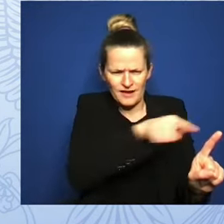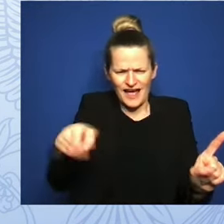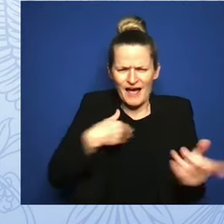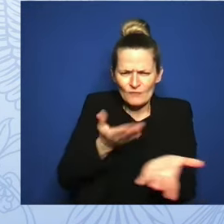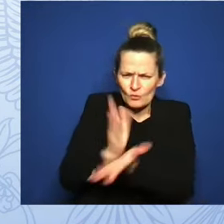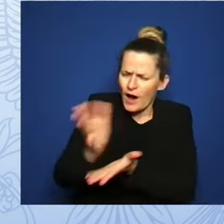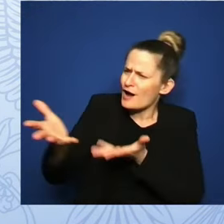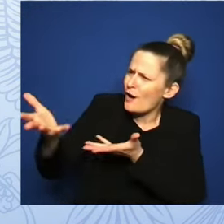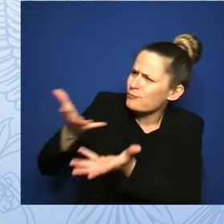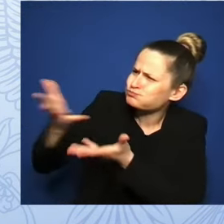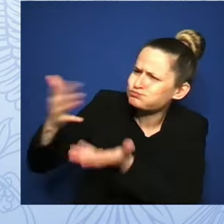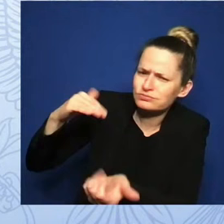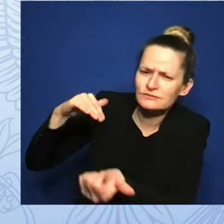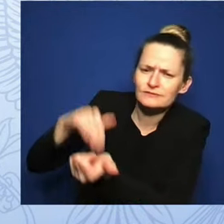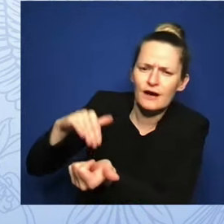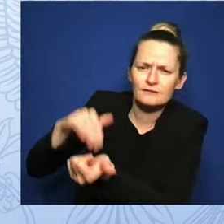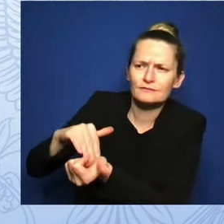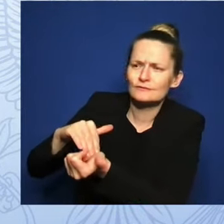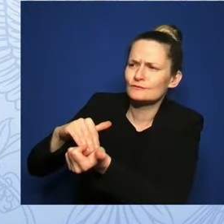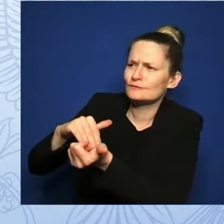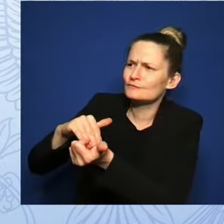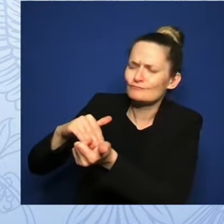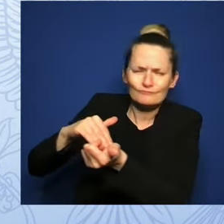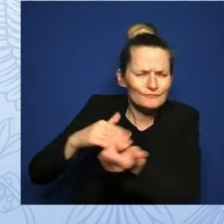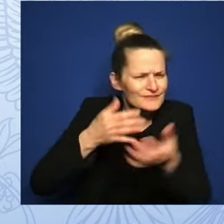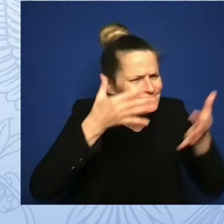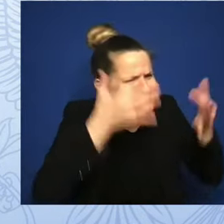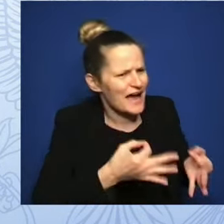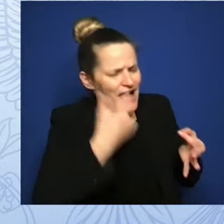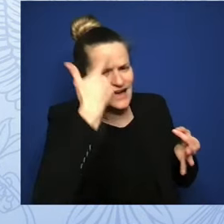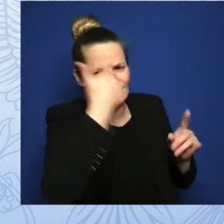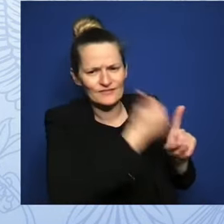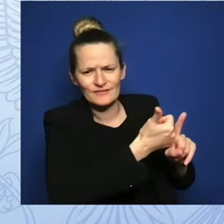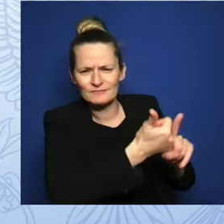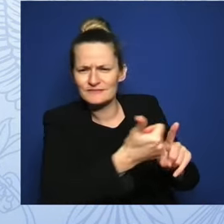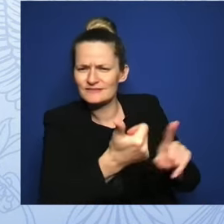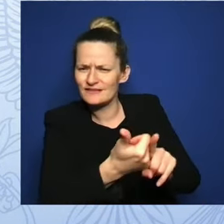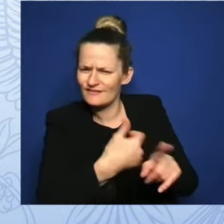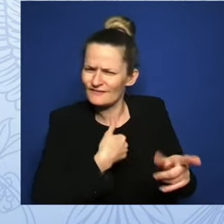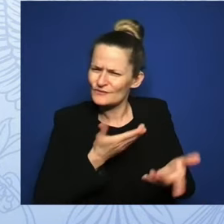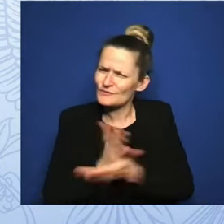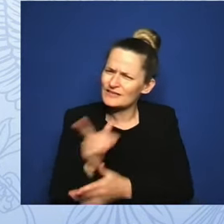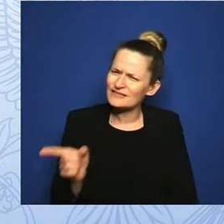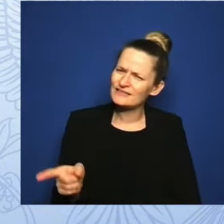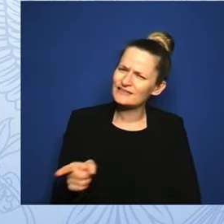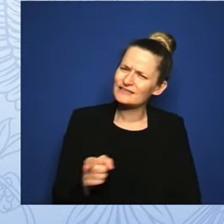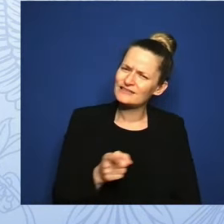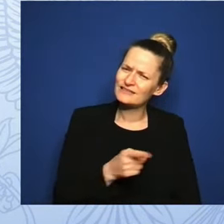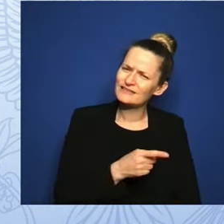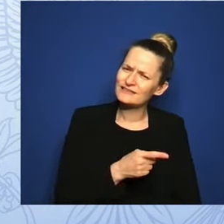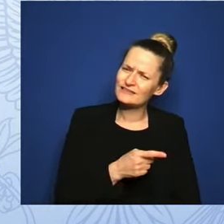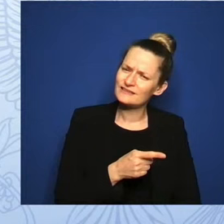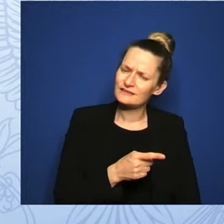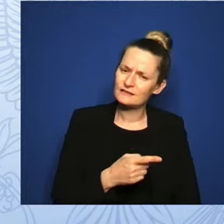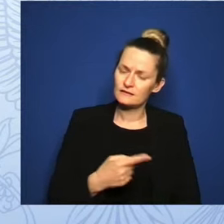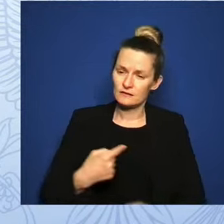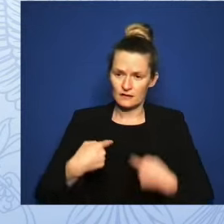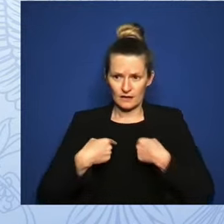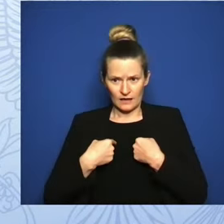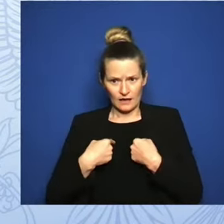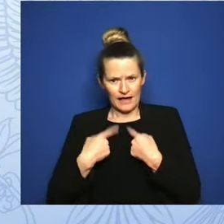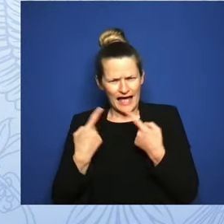So, I am here, as a person, who also happens to be a doctor, to tell you that